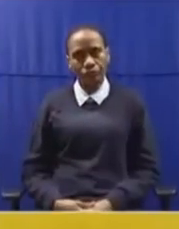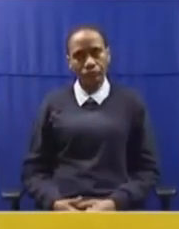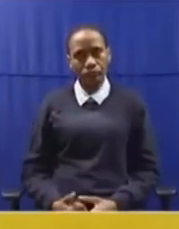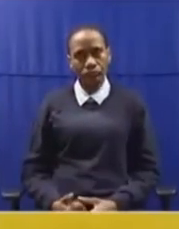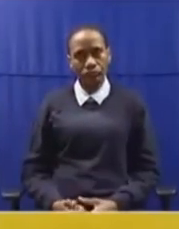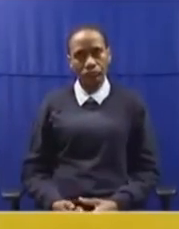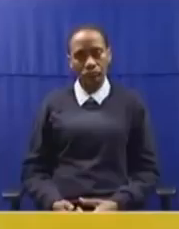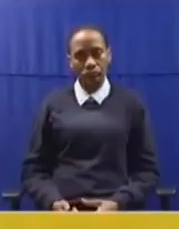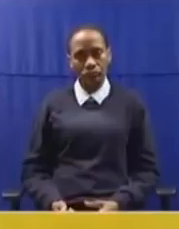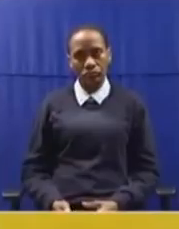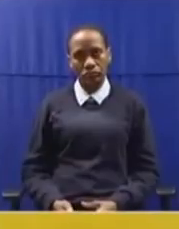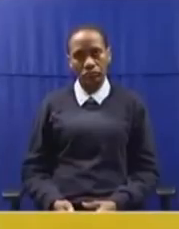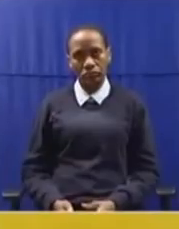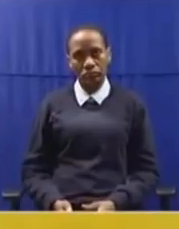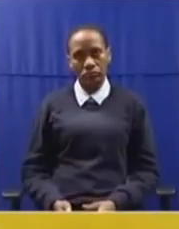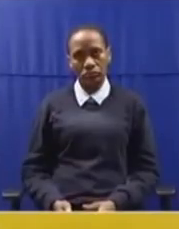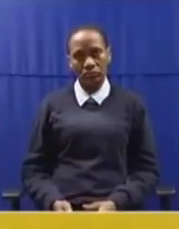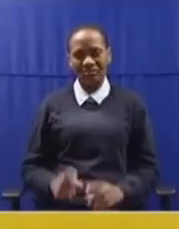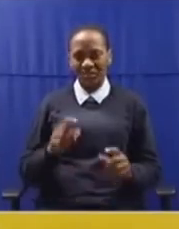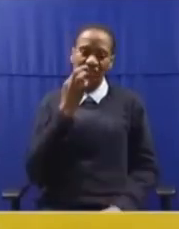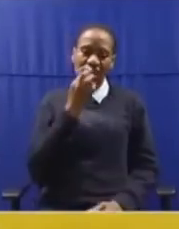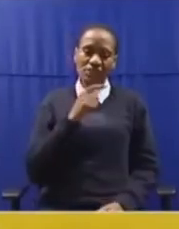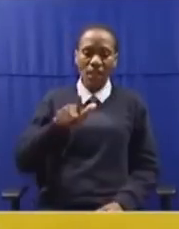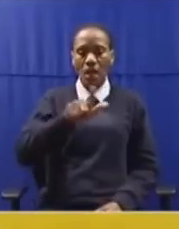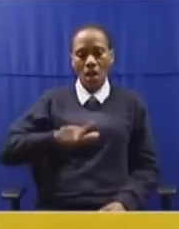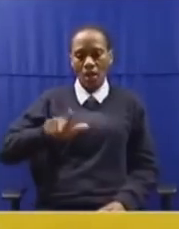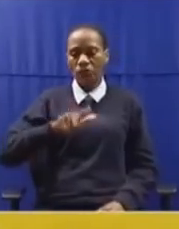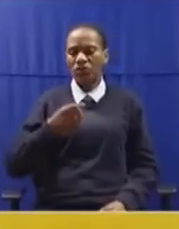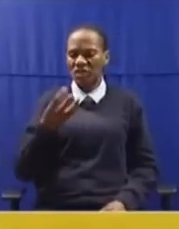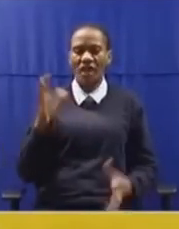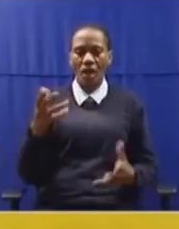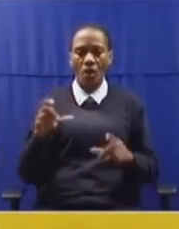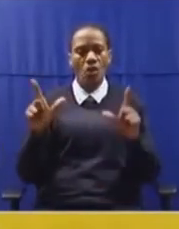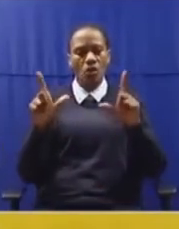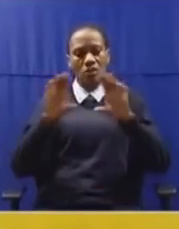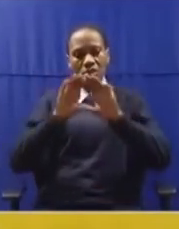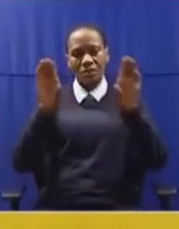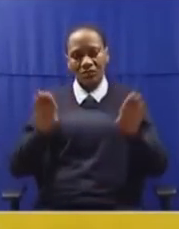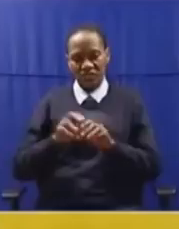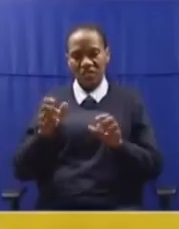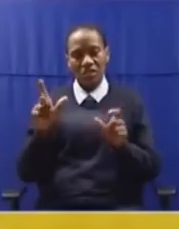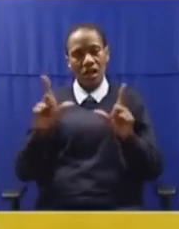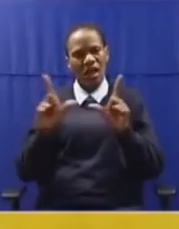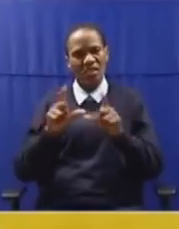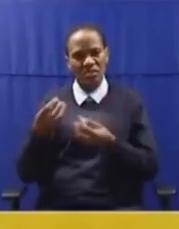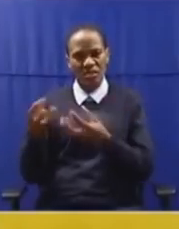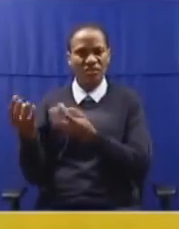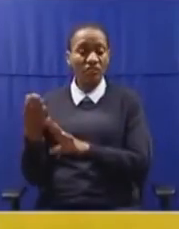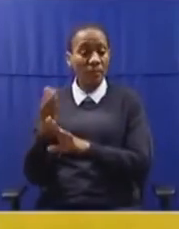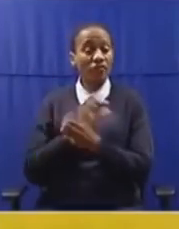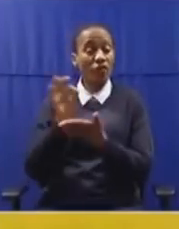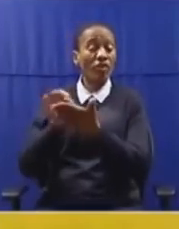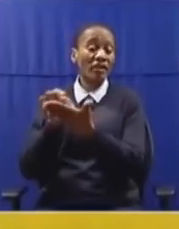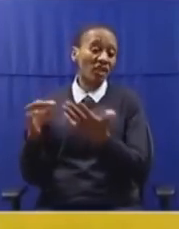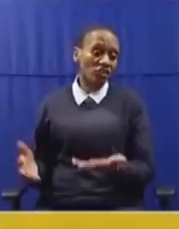The idea that you can redistribute land by giving our people title deeds you were handing over before the elections will not resolve the crisis of